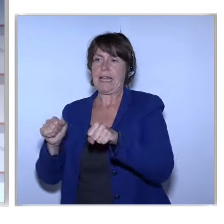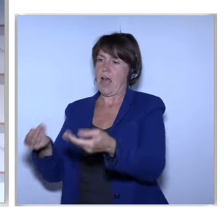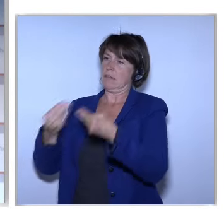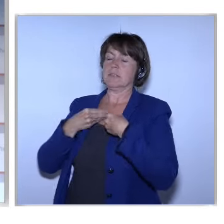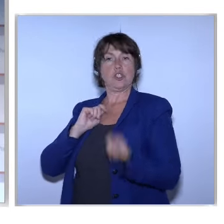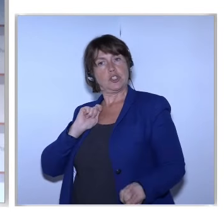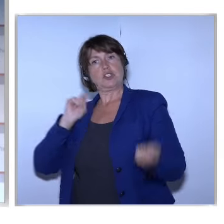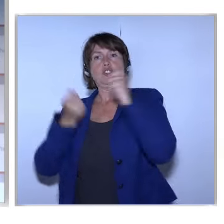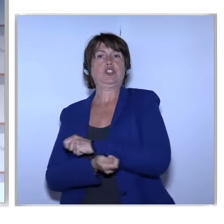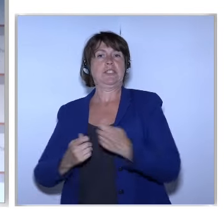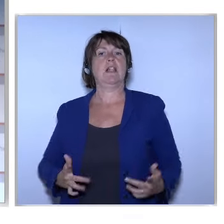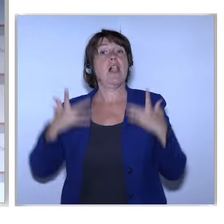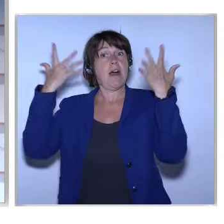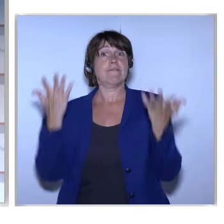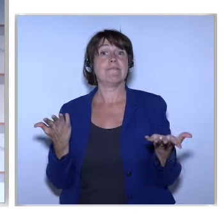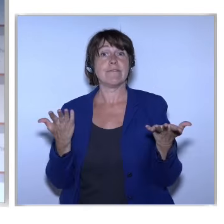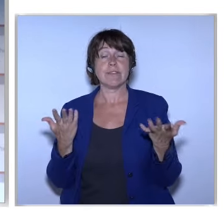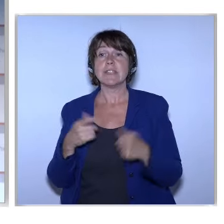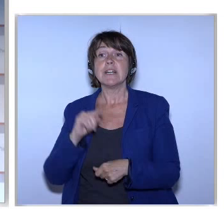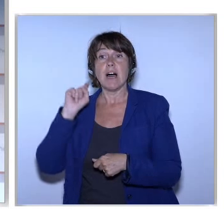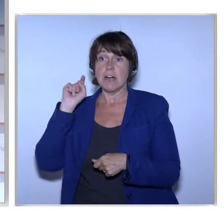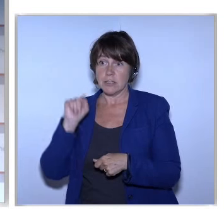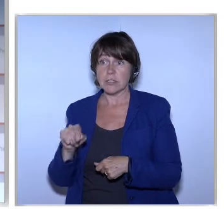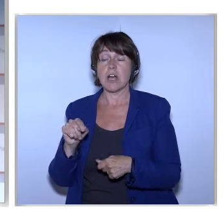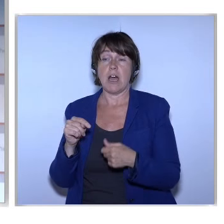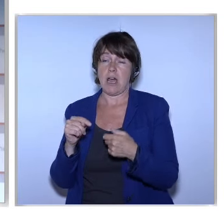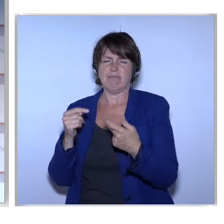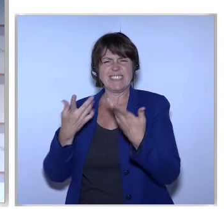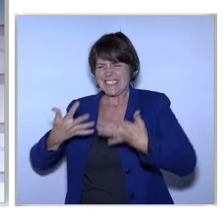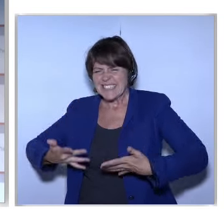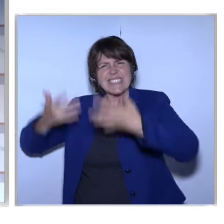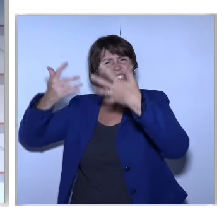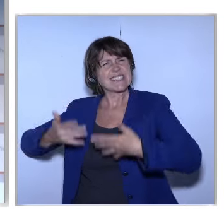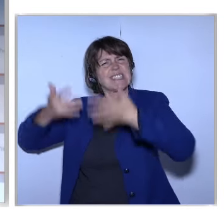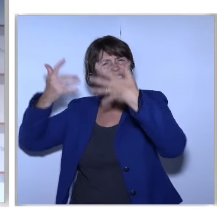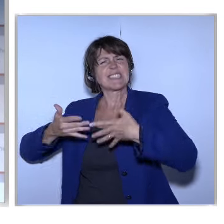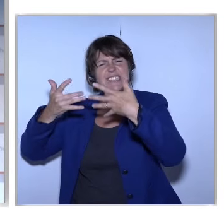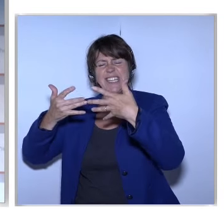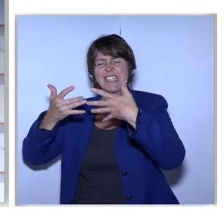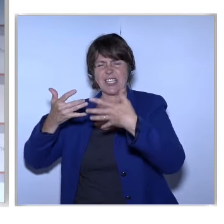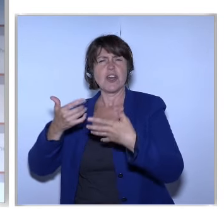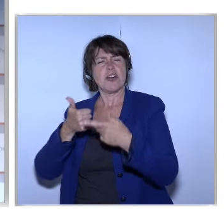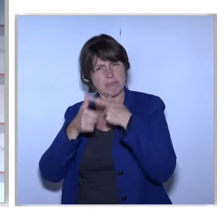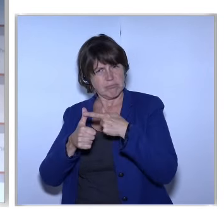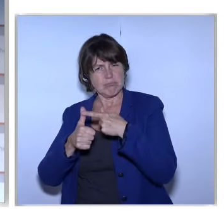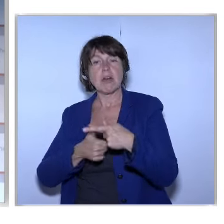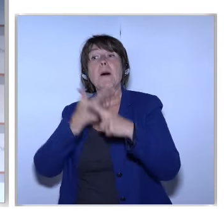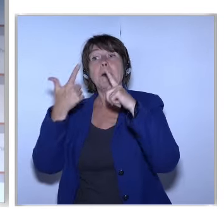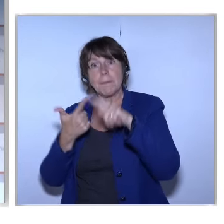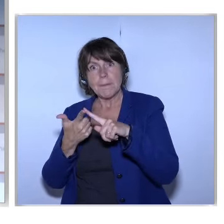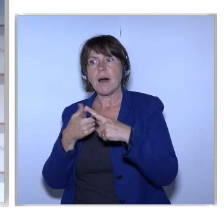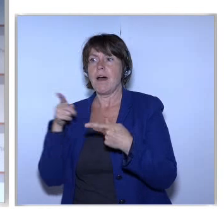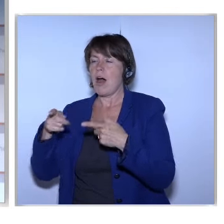Well And Basically What It Does It's Hard Statistics In This Book But It's Also The Library